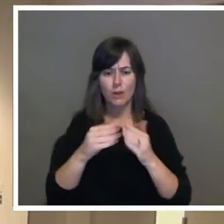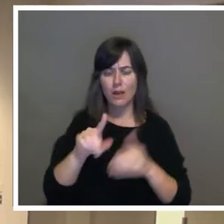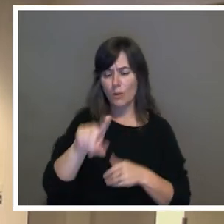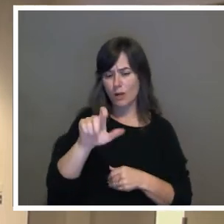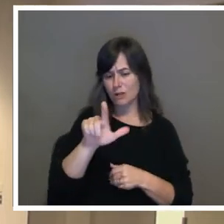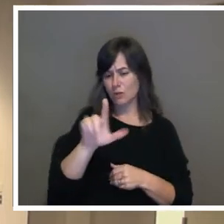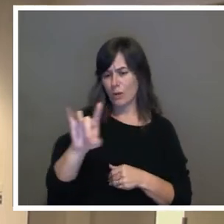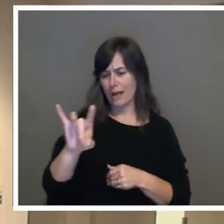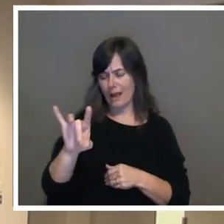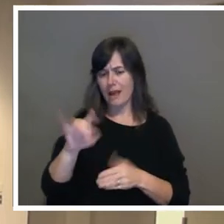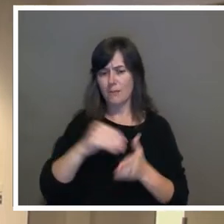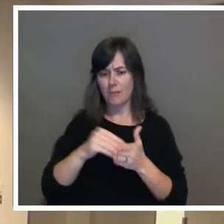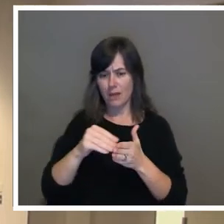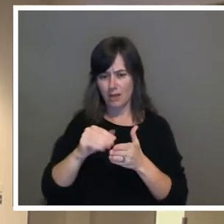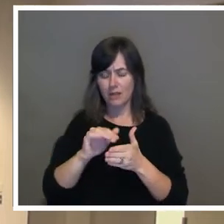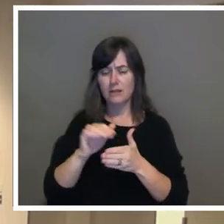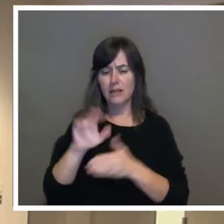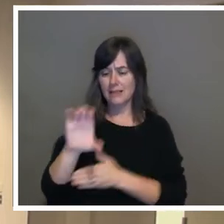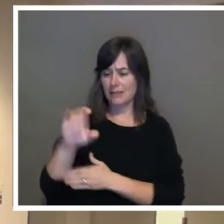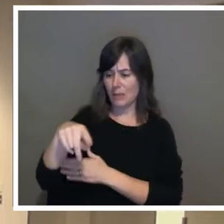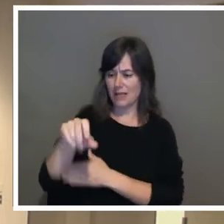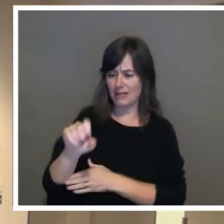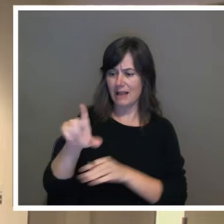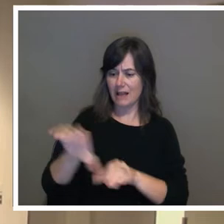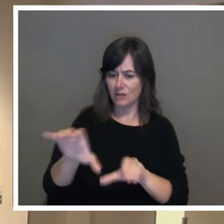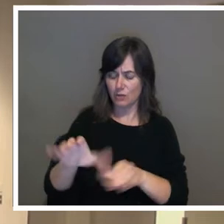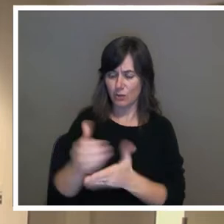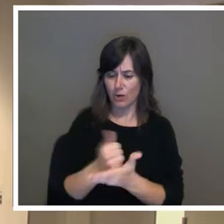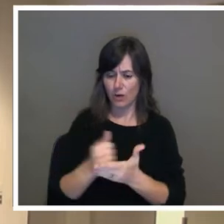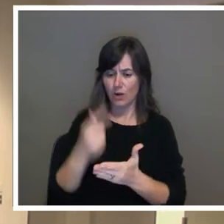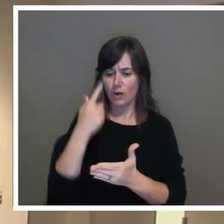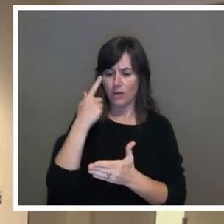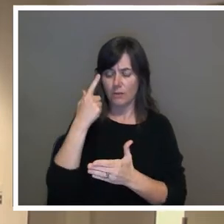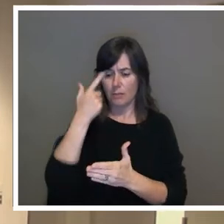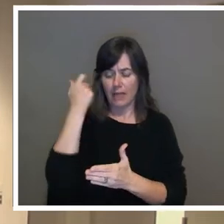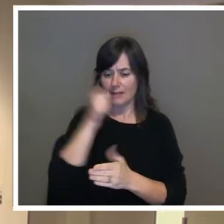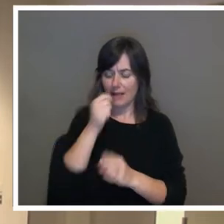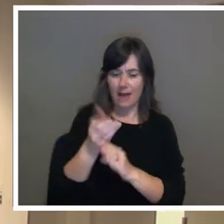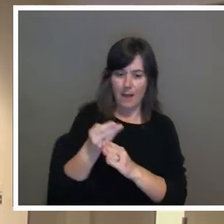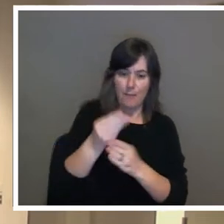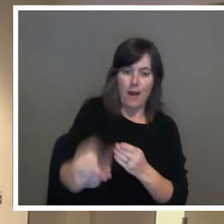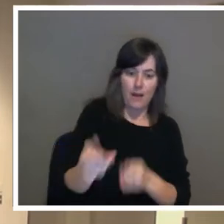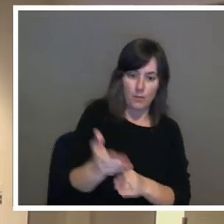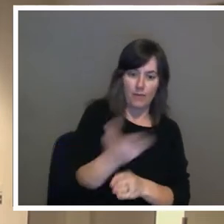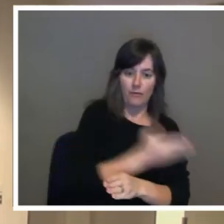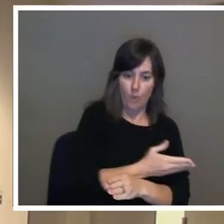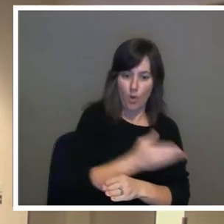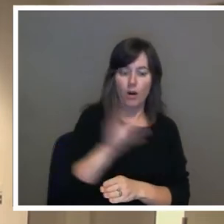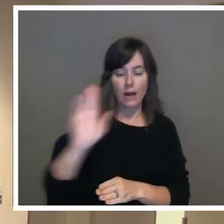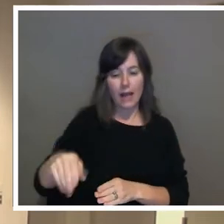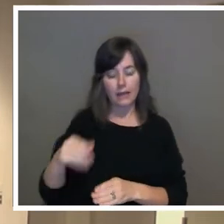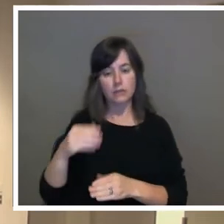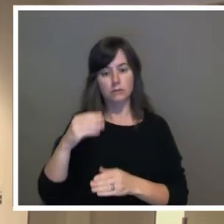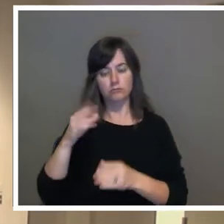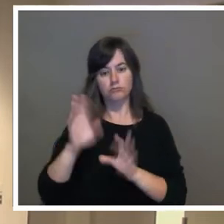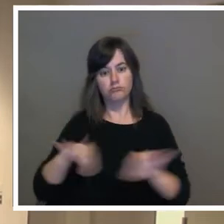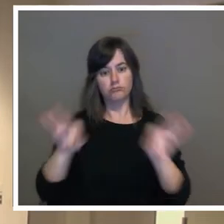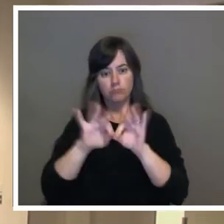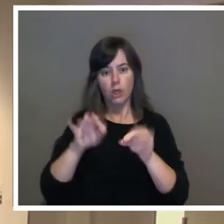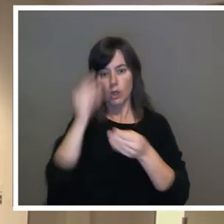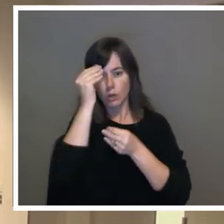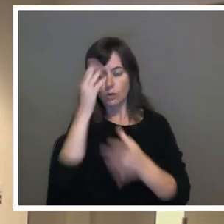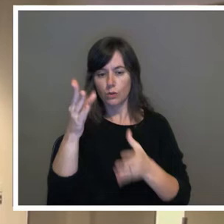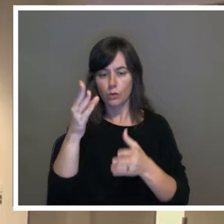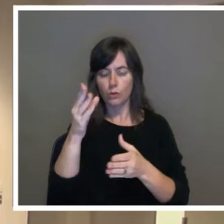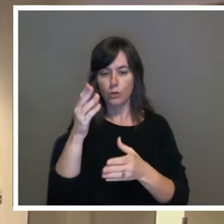gas because CPS was negligent in buying it days before as reputable news stations have reported on with pertaining proof you